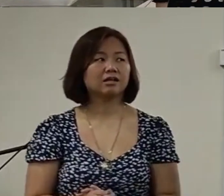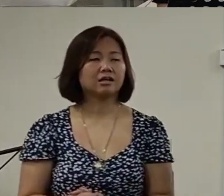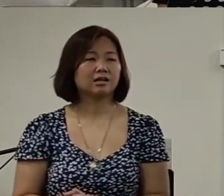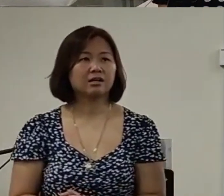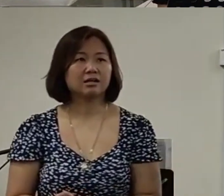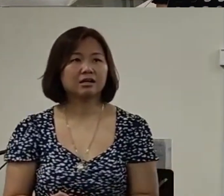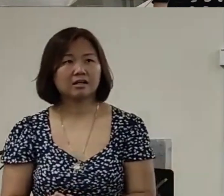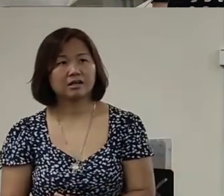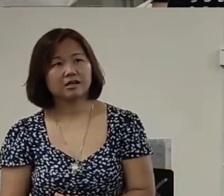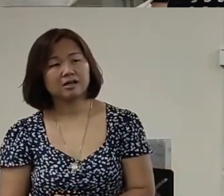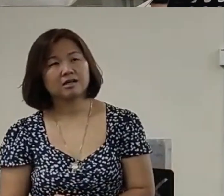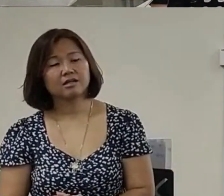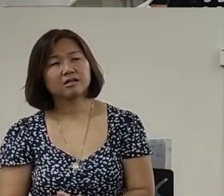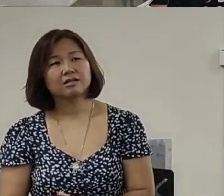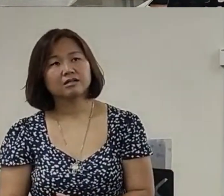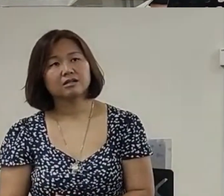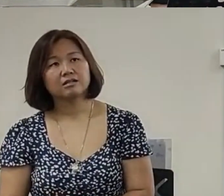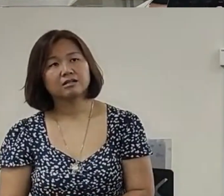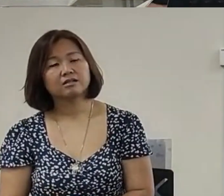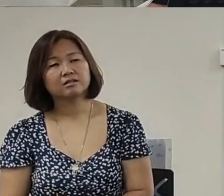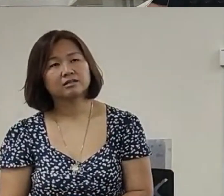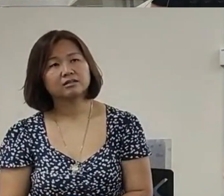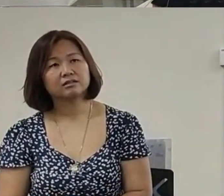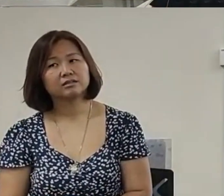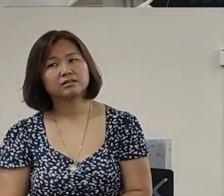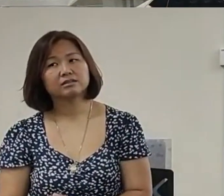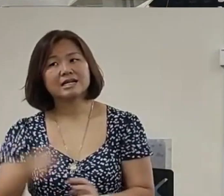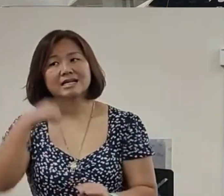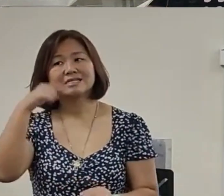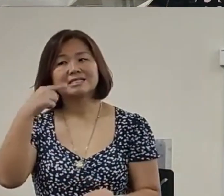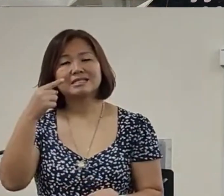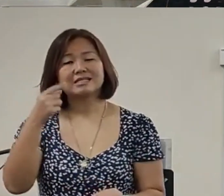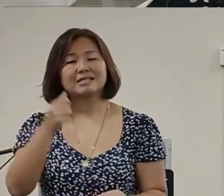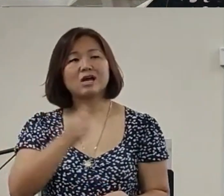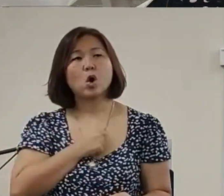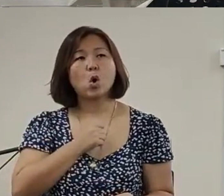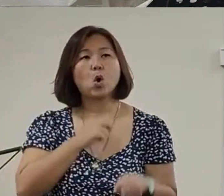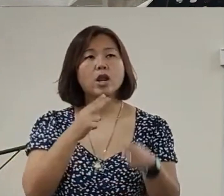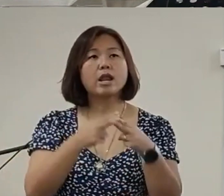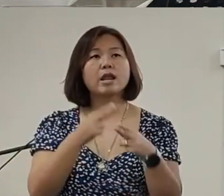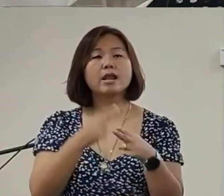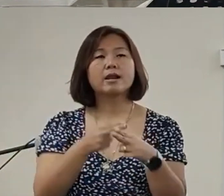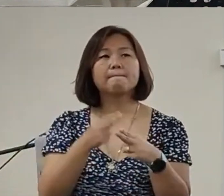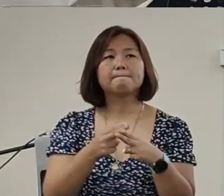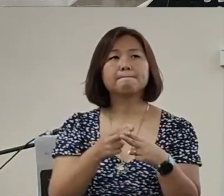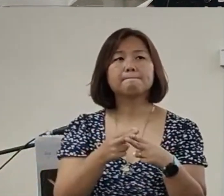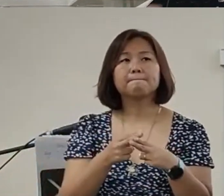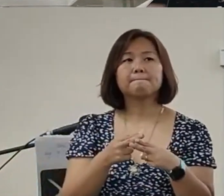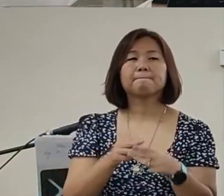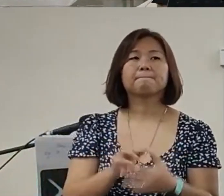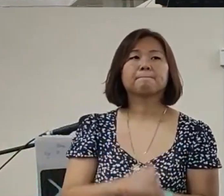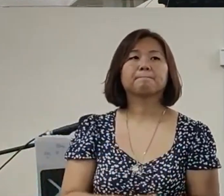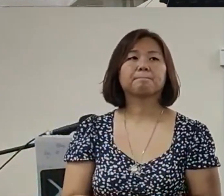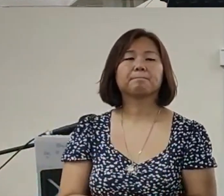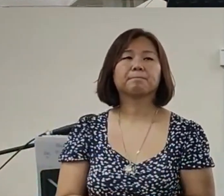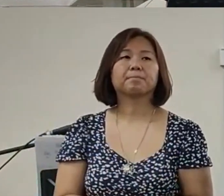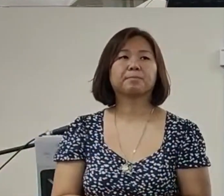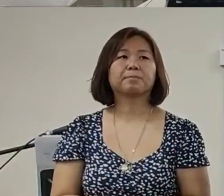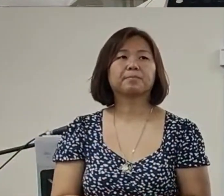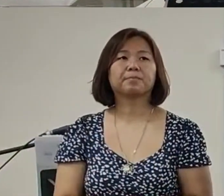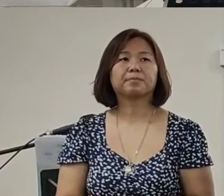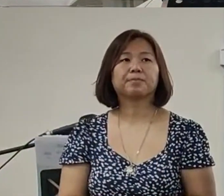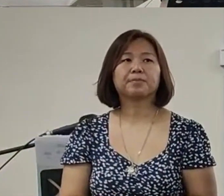Everybody say your own name ok Verse8 to10 and I want you to say this prayer together Ready